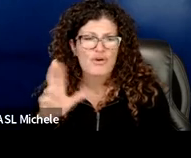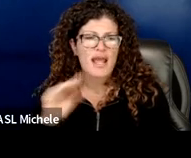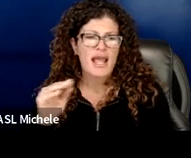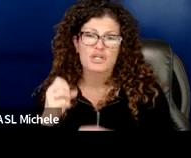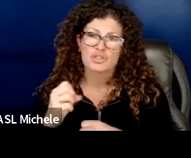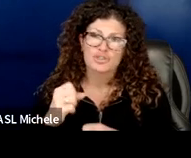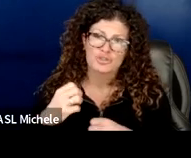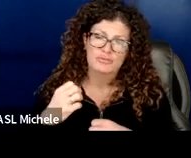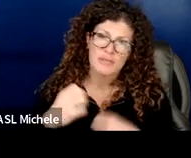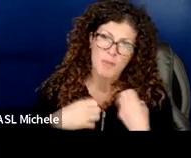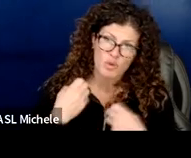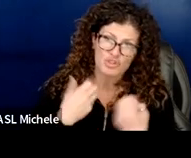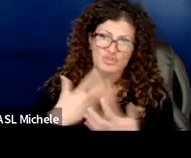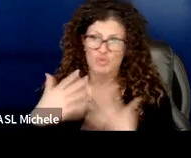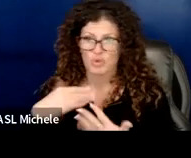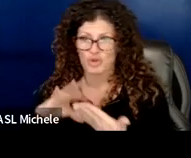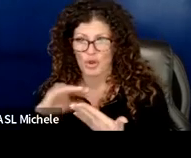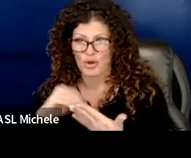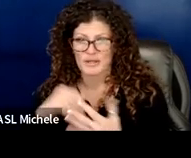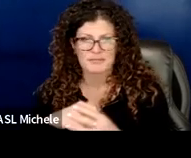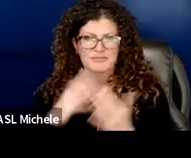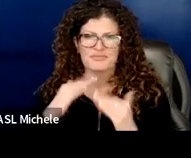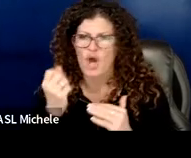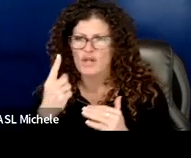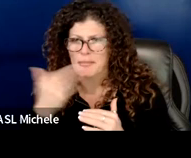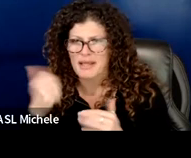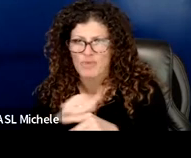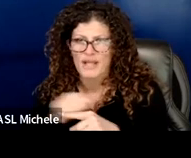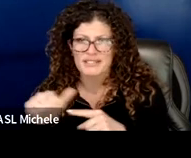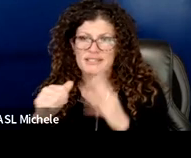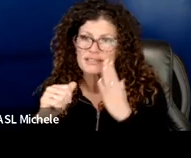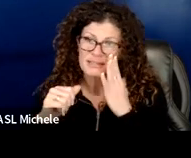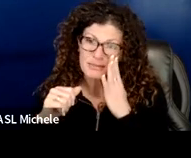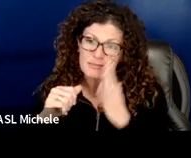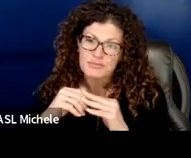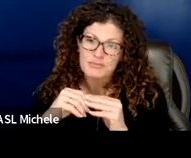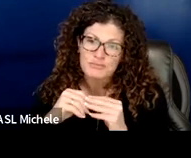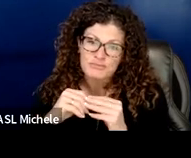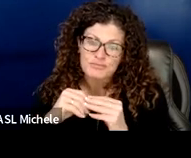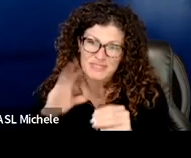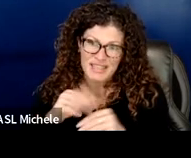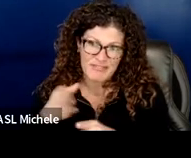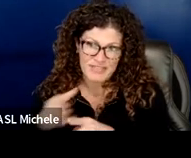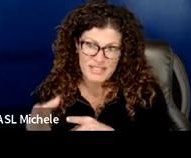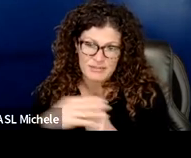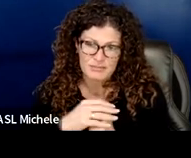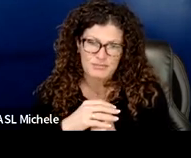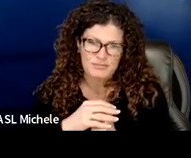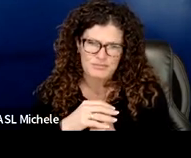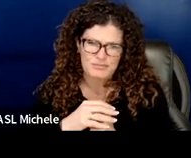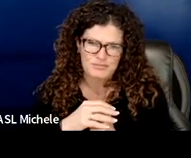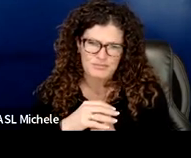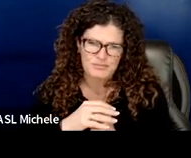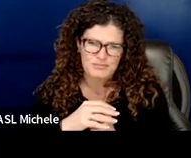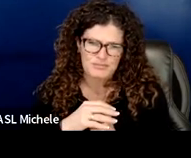learning and the understanding of best practices um that are in the field and then here i